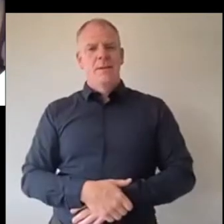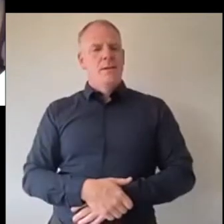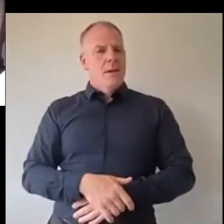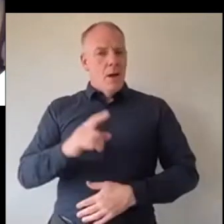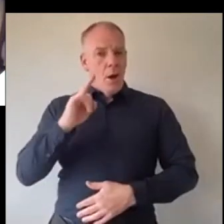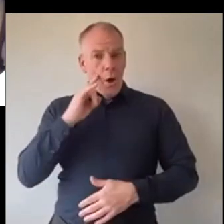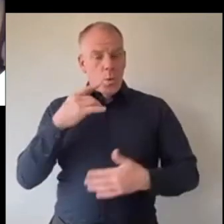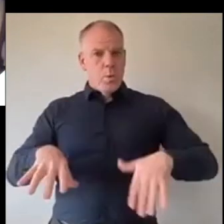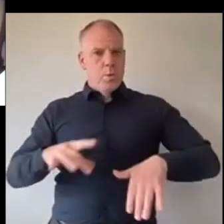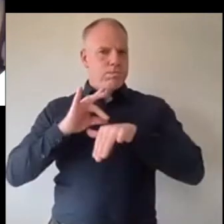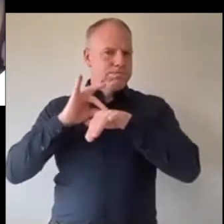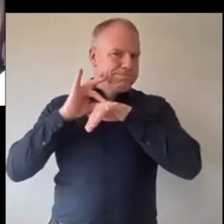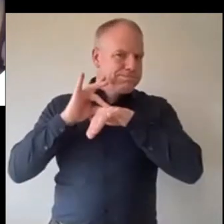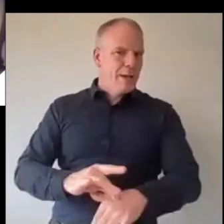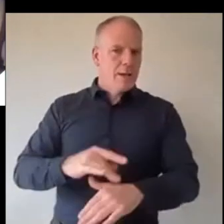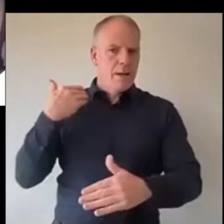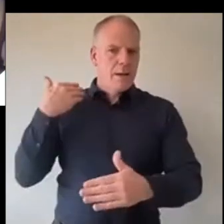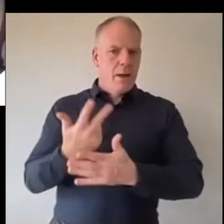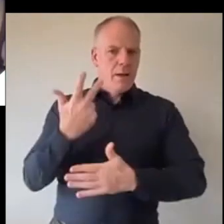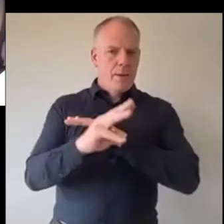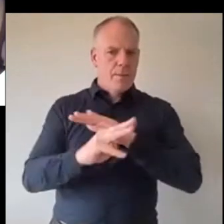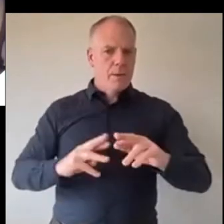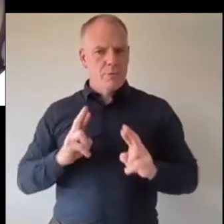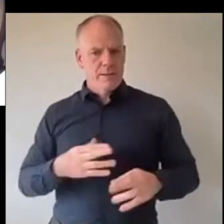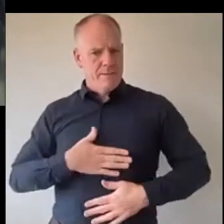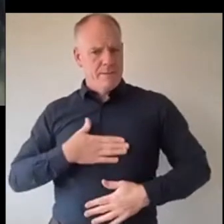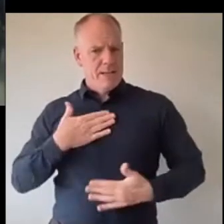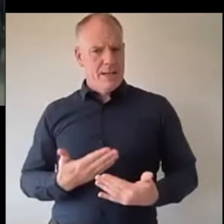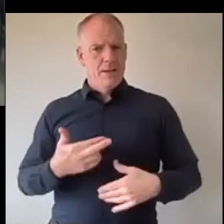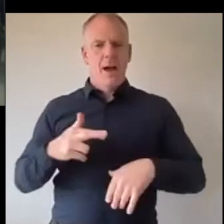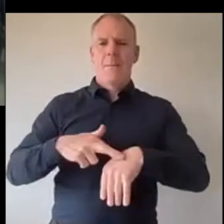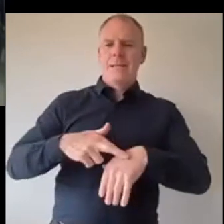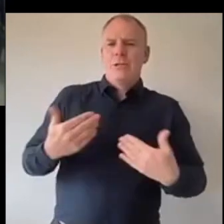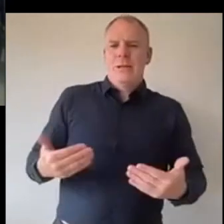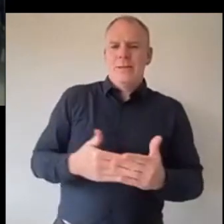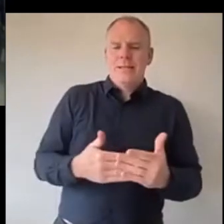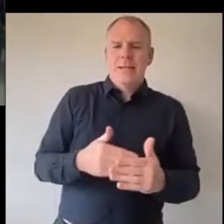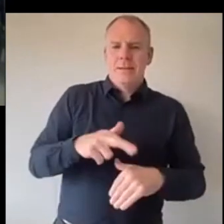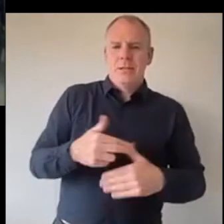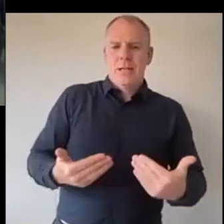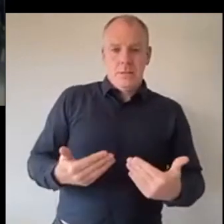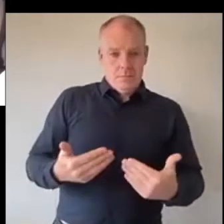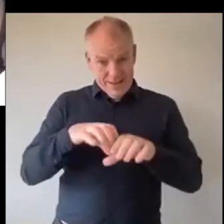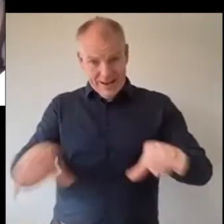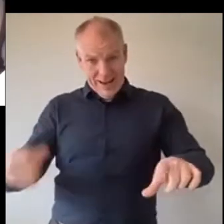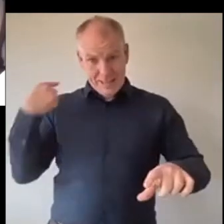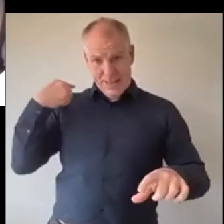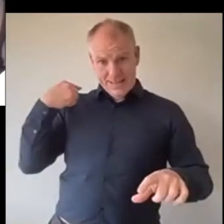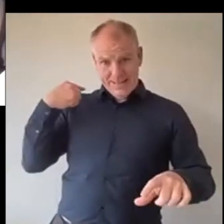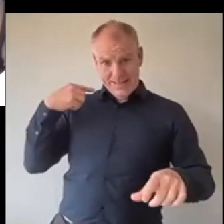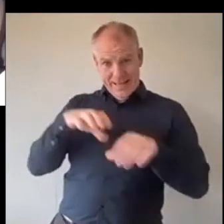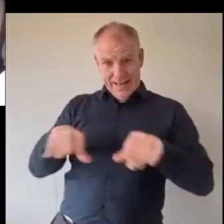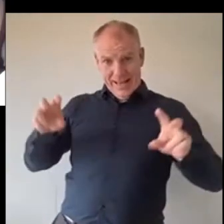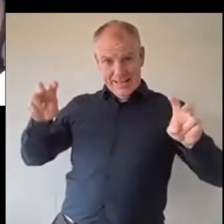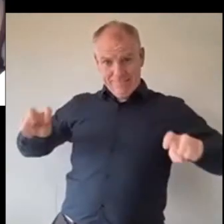heard you were very sick for the last three months how are you feeling I'm feeling good yeah um is that your class behind you that's